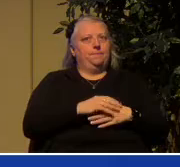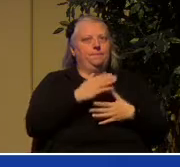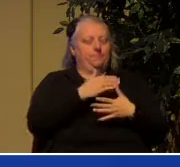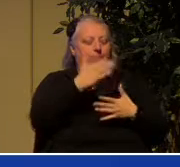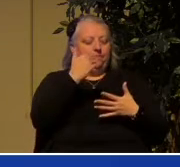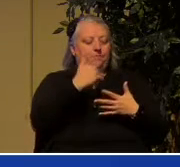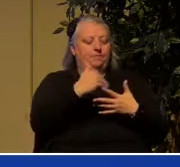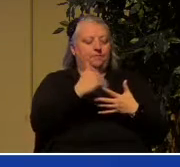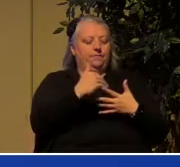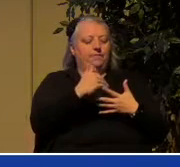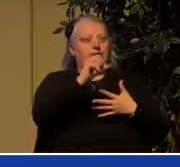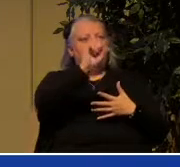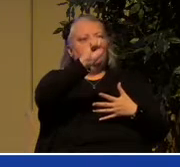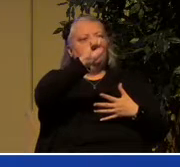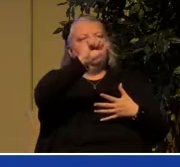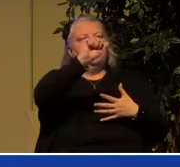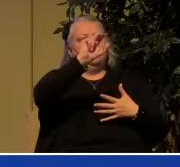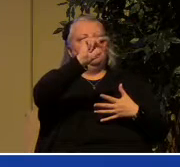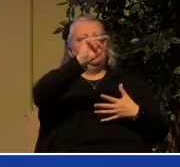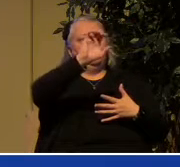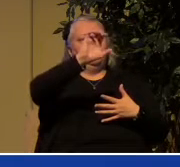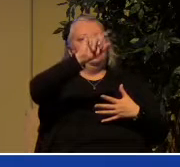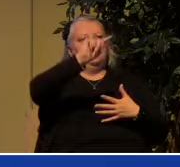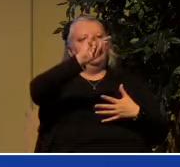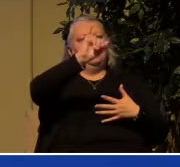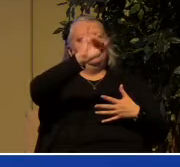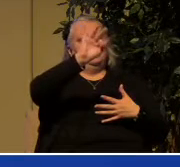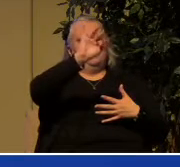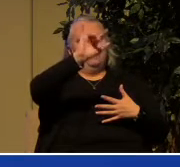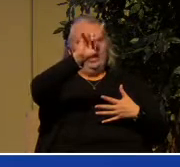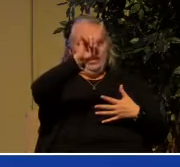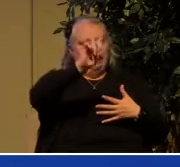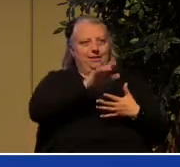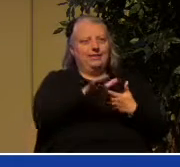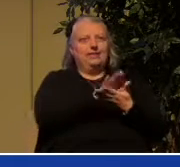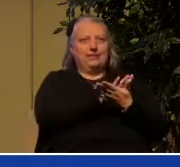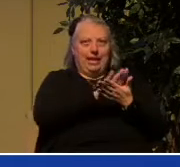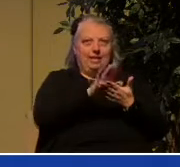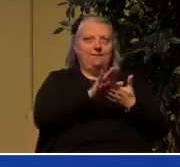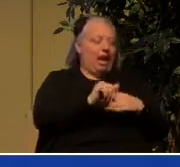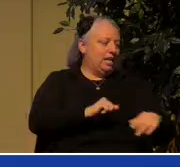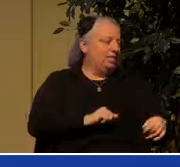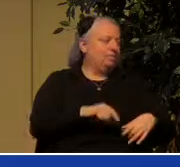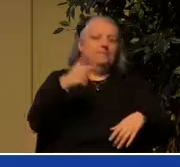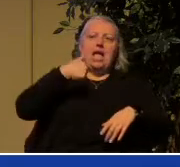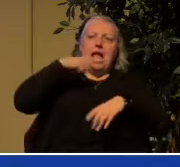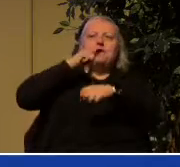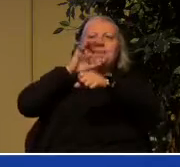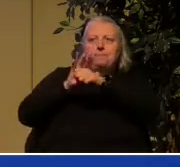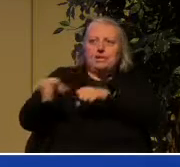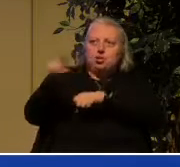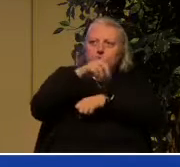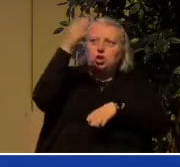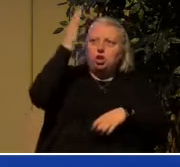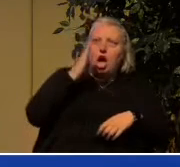passage is the word sanctified. I commit you to God and to the word of his grace which can build you up give